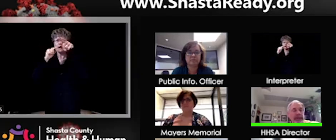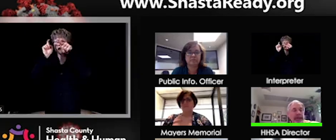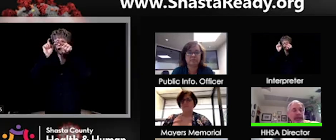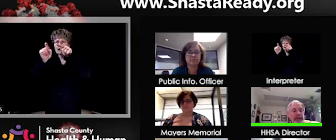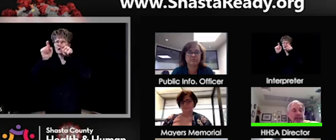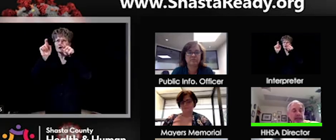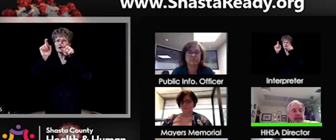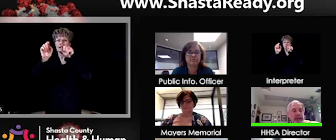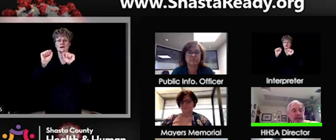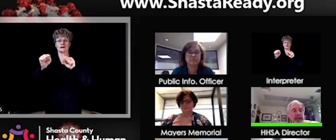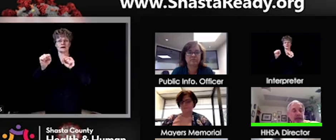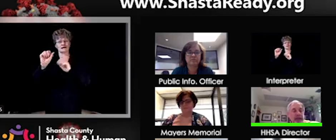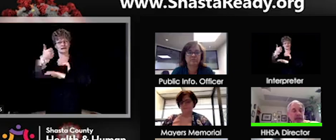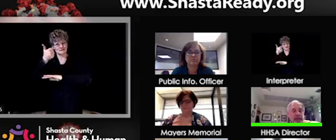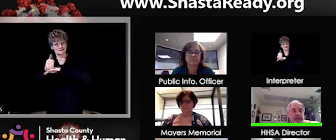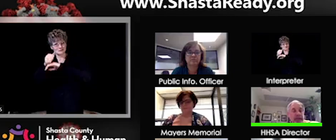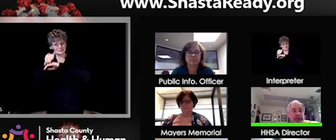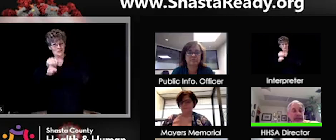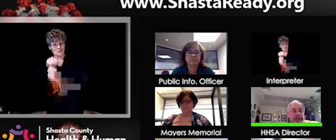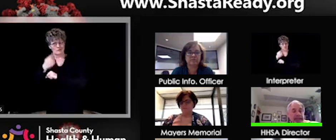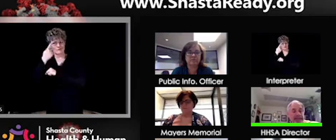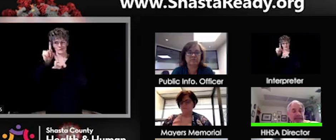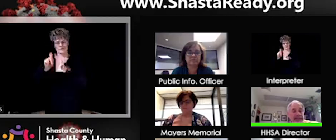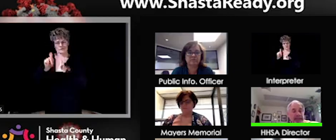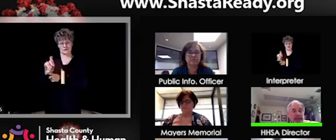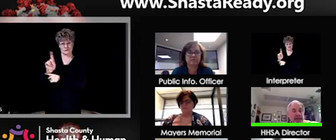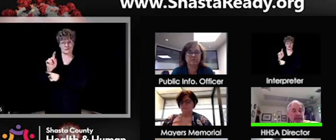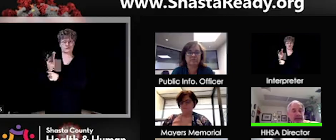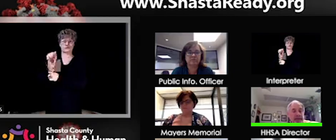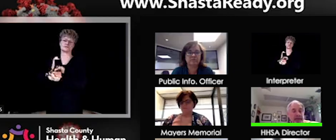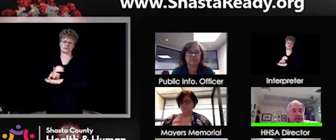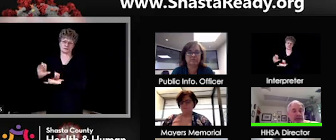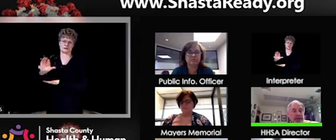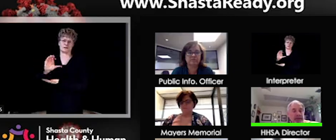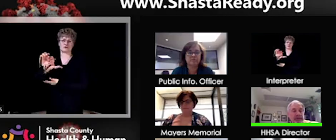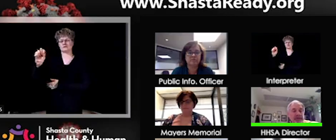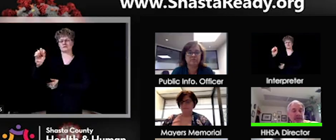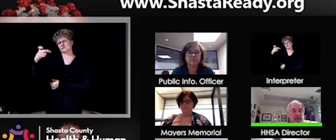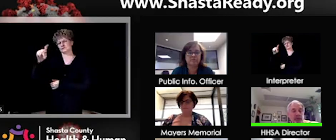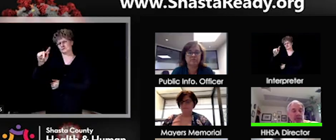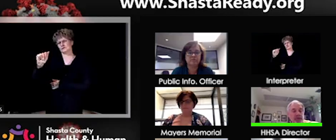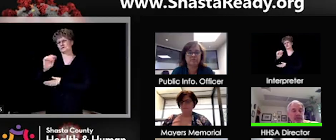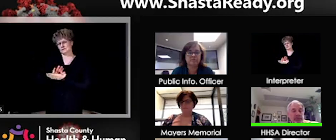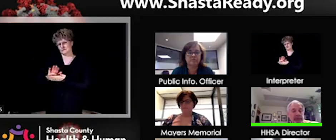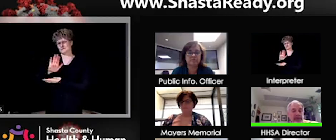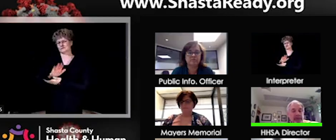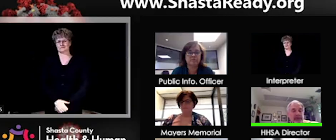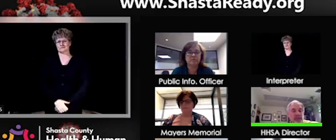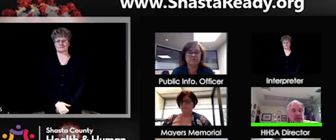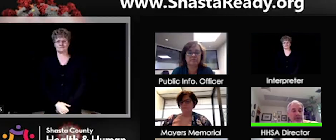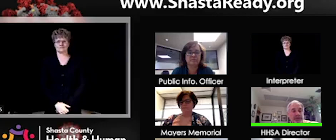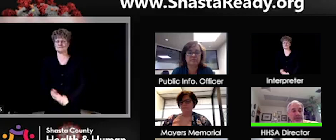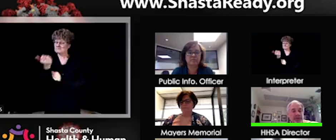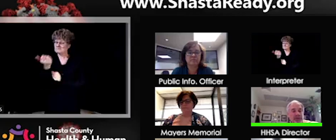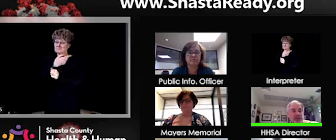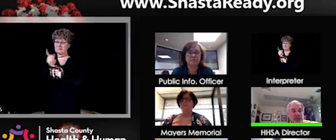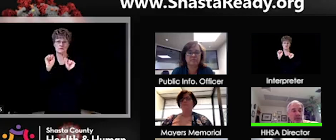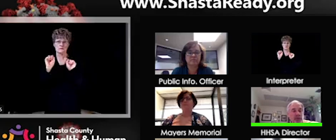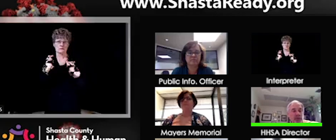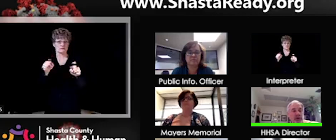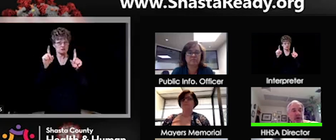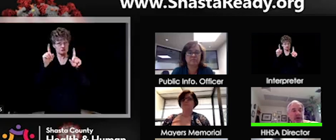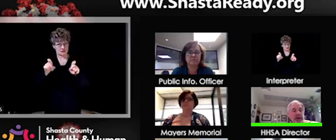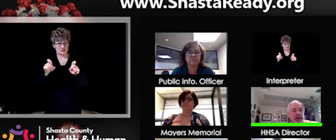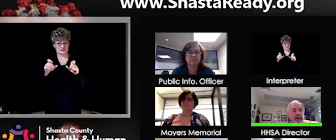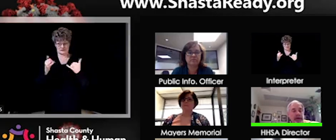charge and any, uh, anybody can get tested there and especially essential workers. But now that we are in stage